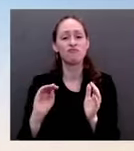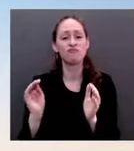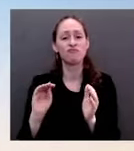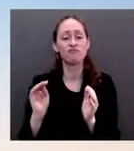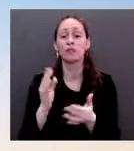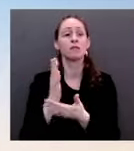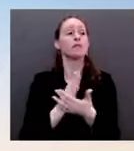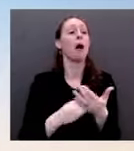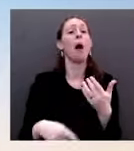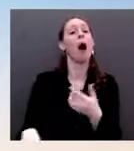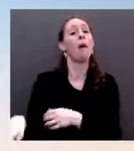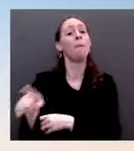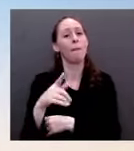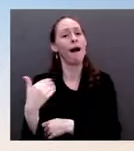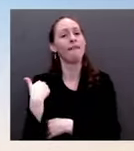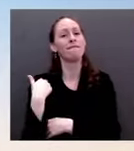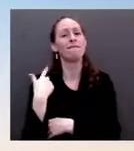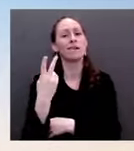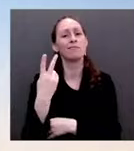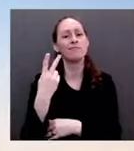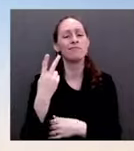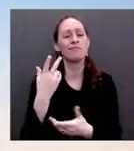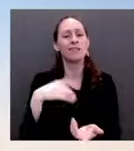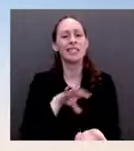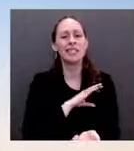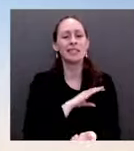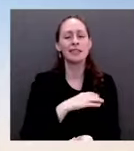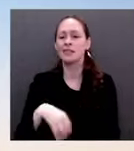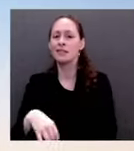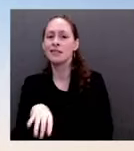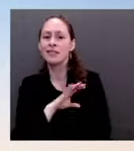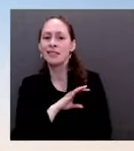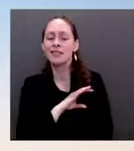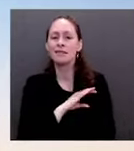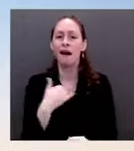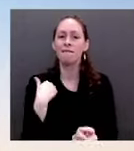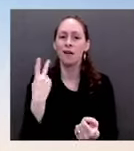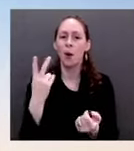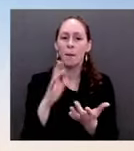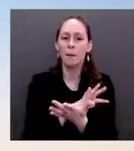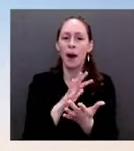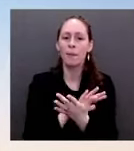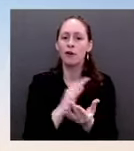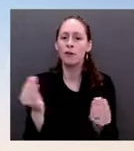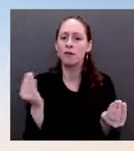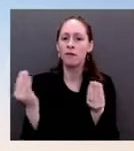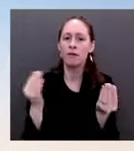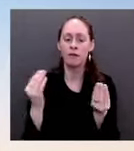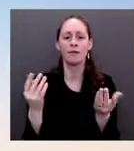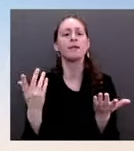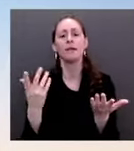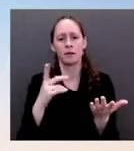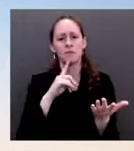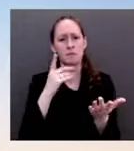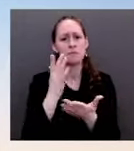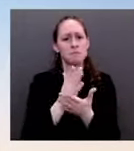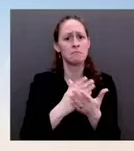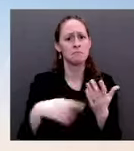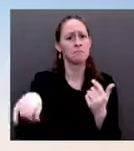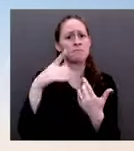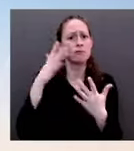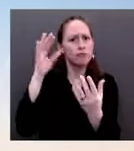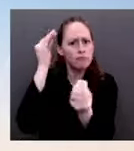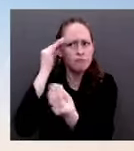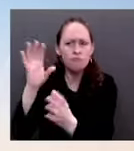number in terms of Americans who have registered with the State Department. And then, is the President aware that he was caught on a hot mic yesterday? Why does